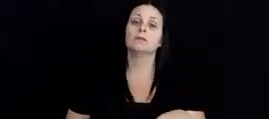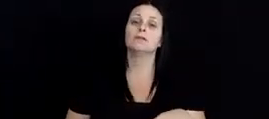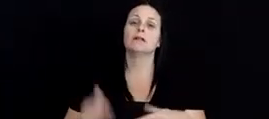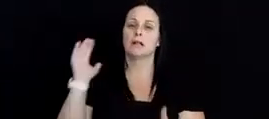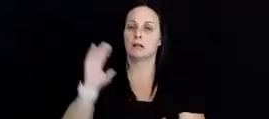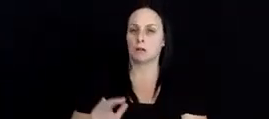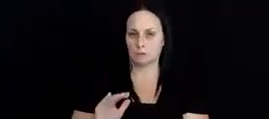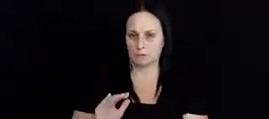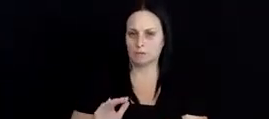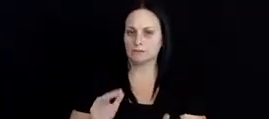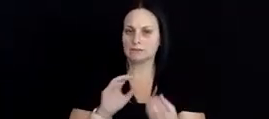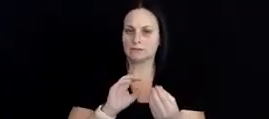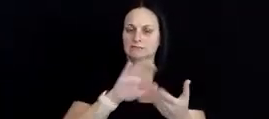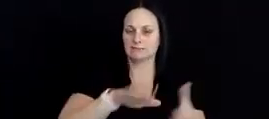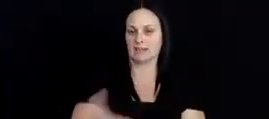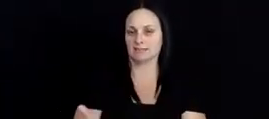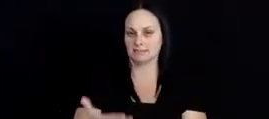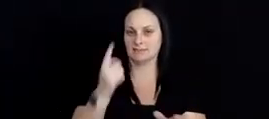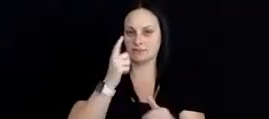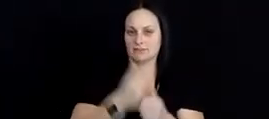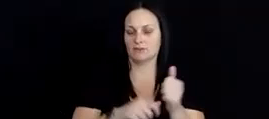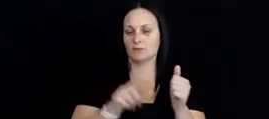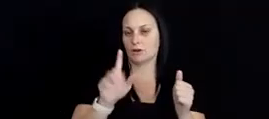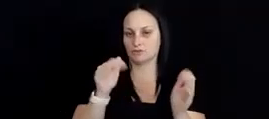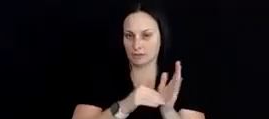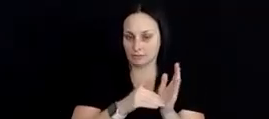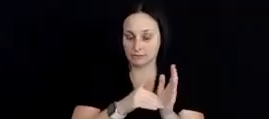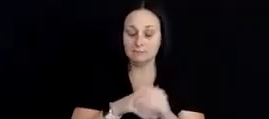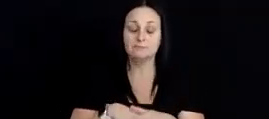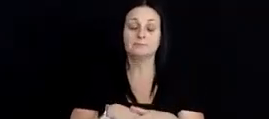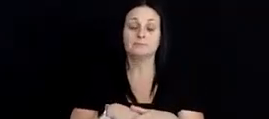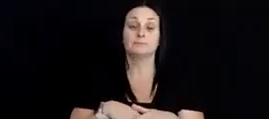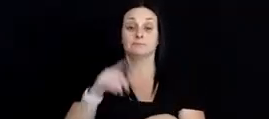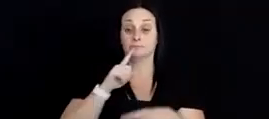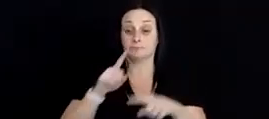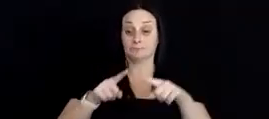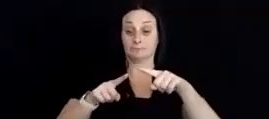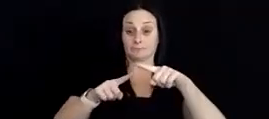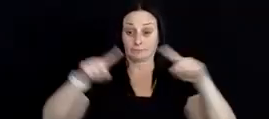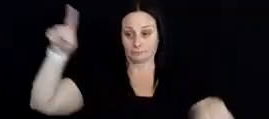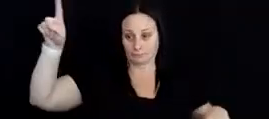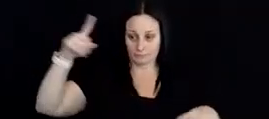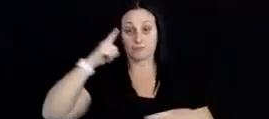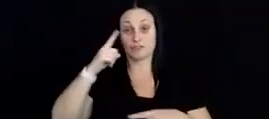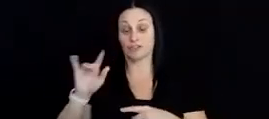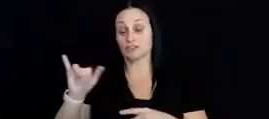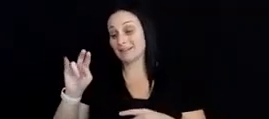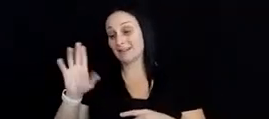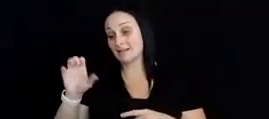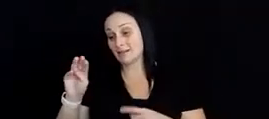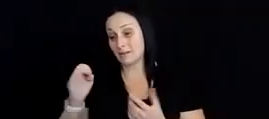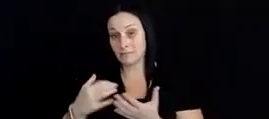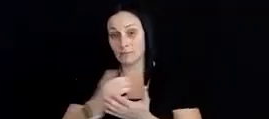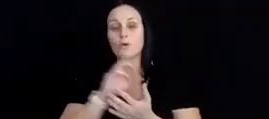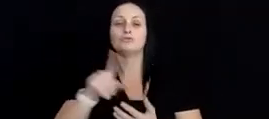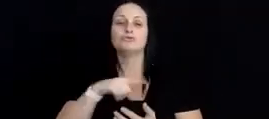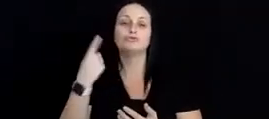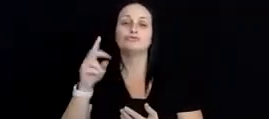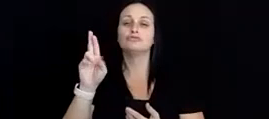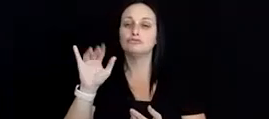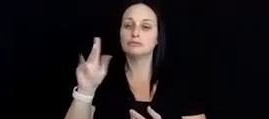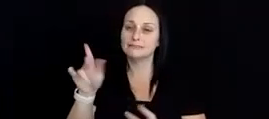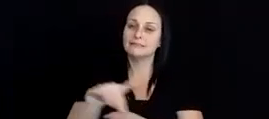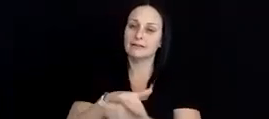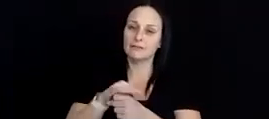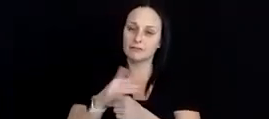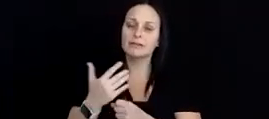lower number of deaths per 100,000. And the disparity by income group or risk area, which